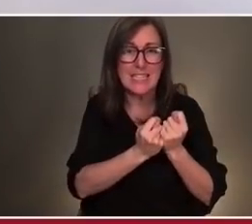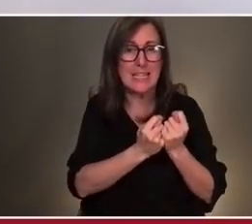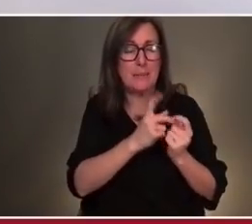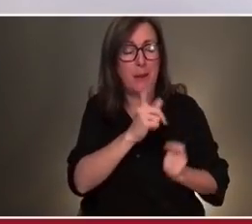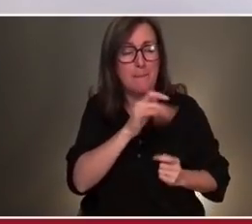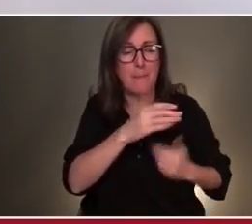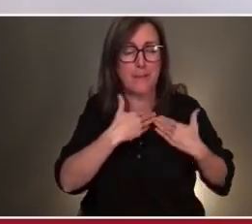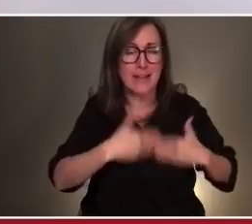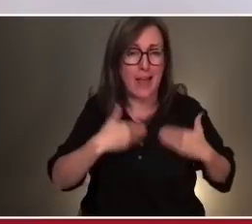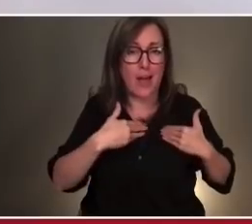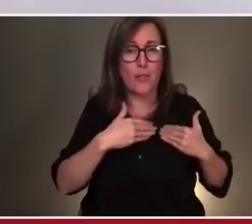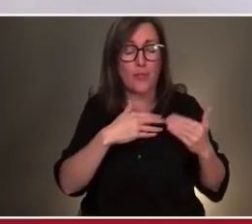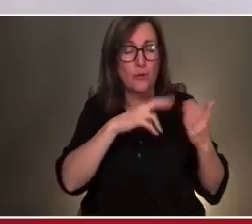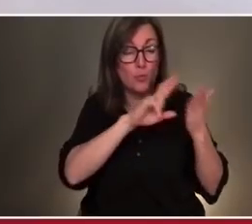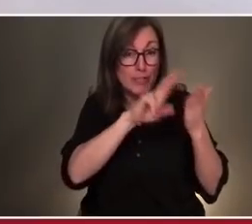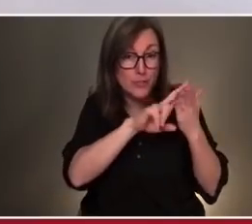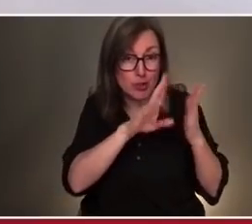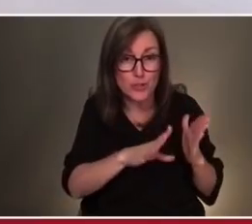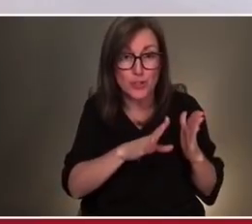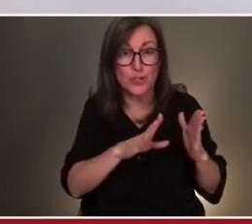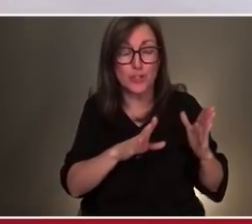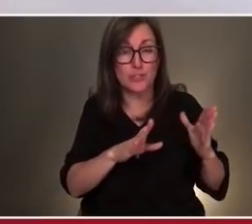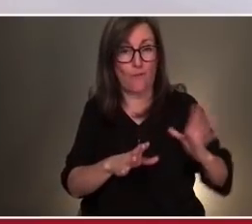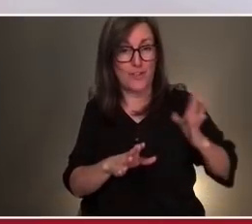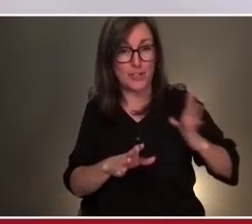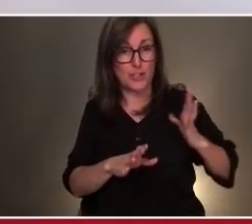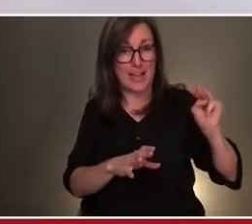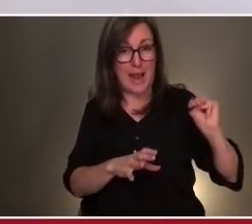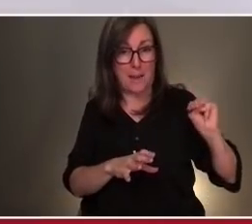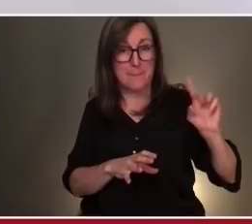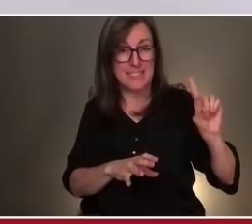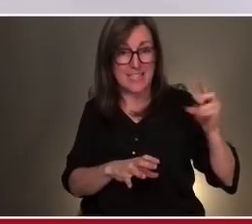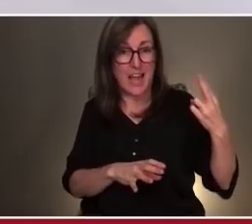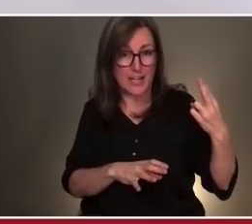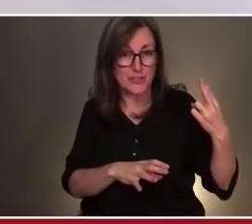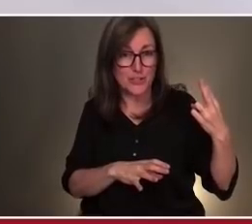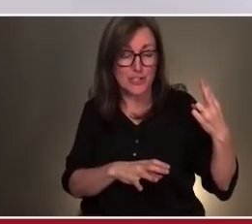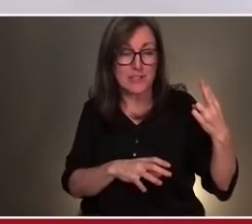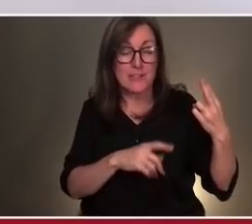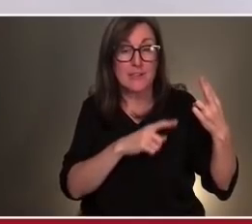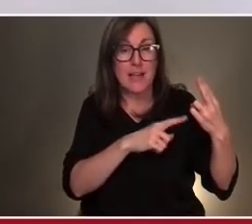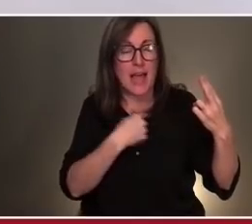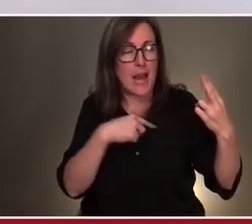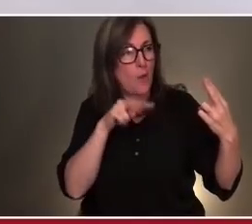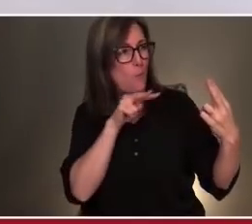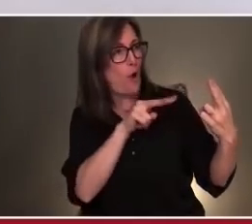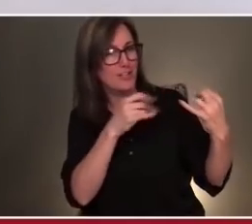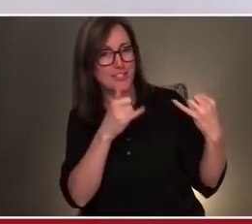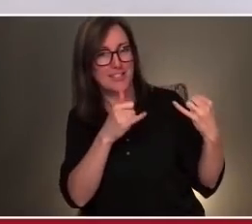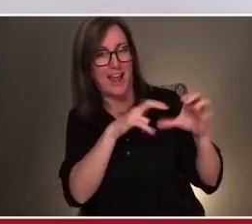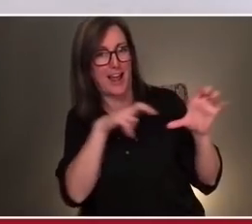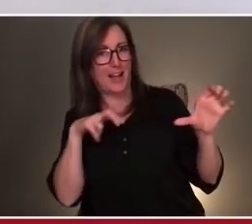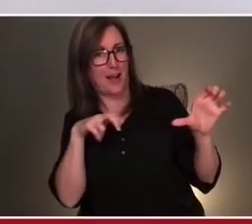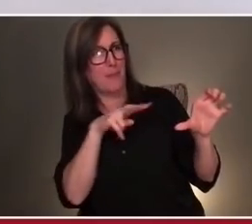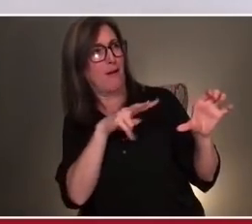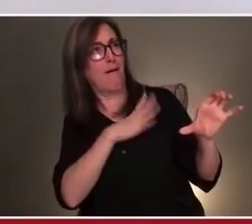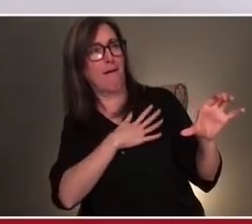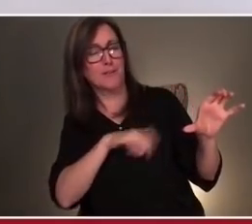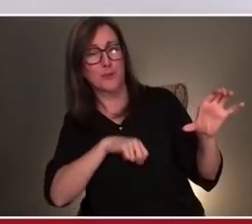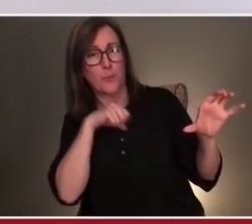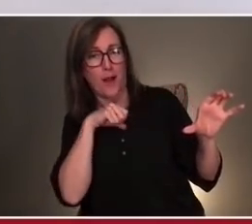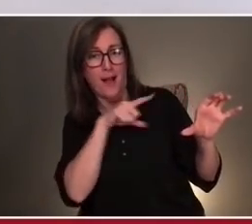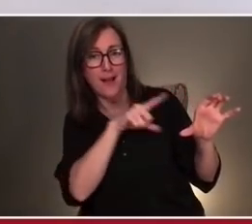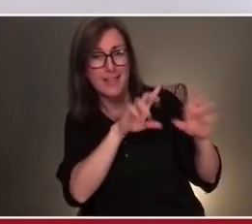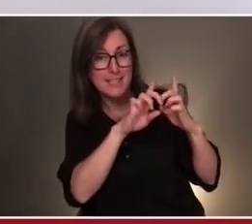public health officials at the MDH, and I watched today with such great pride, such great pride that that department